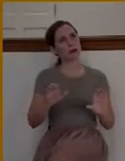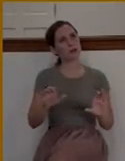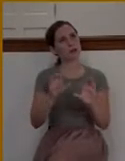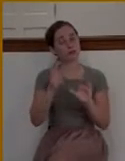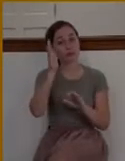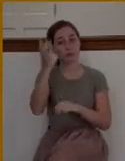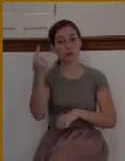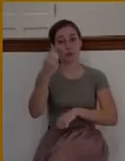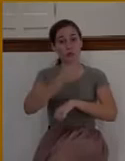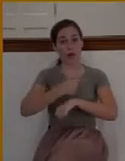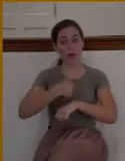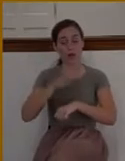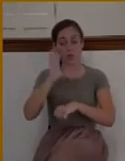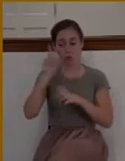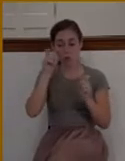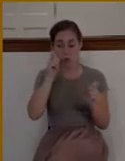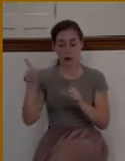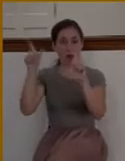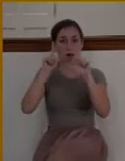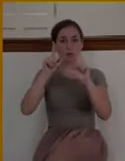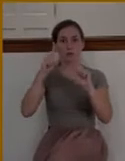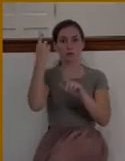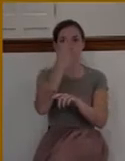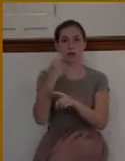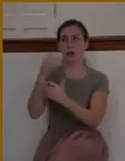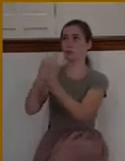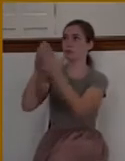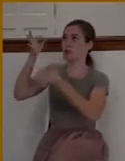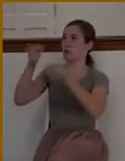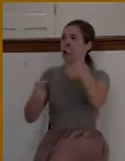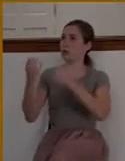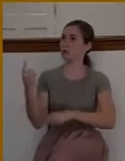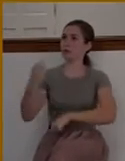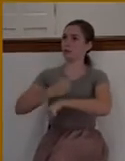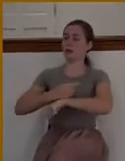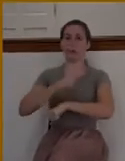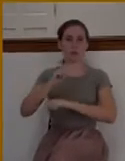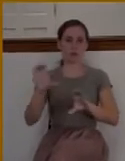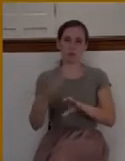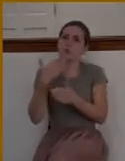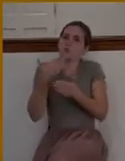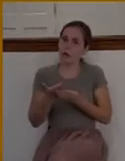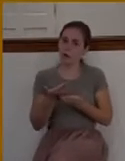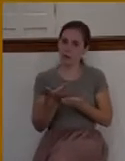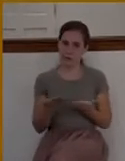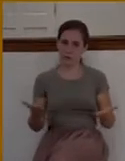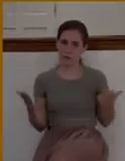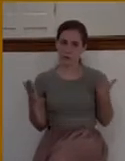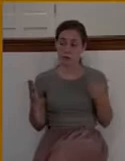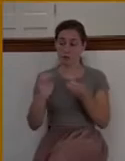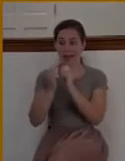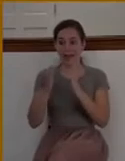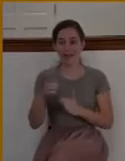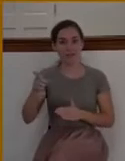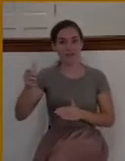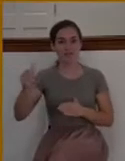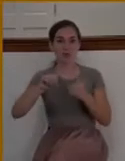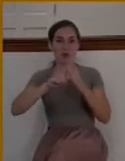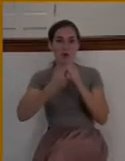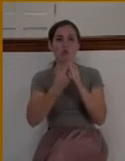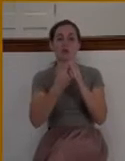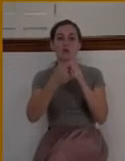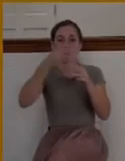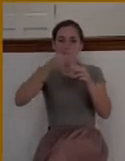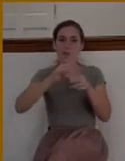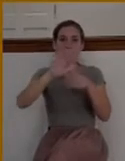so you need to do good deeds. And then he went on to list all the good things that he had done. And this is